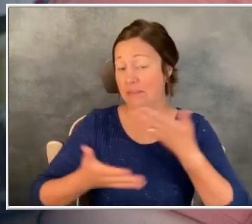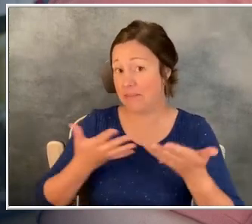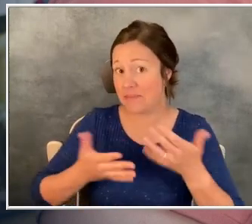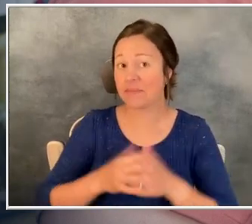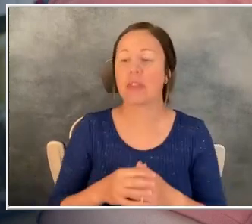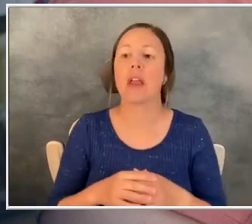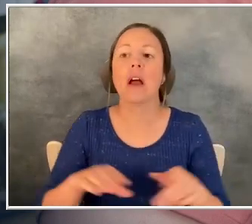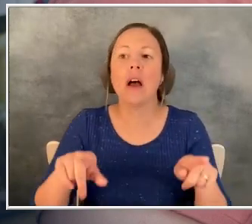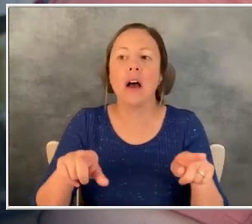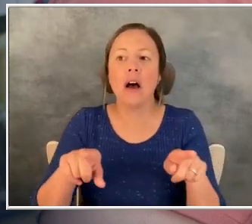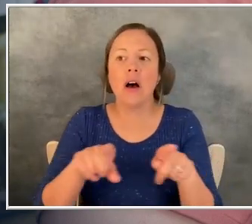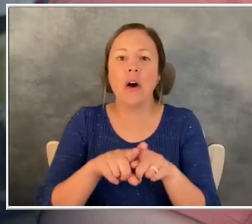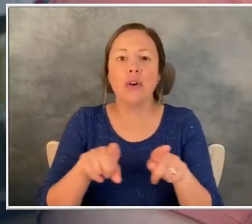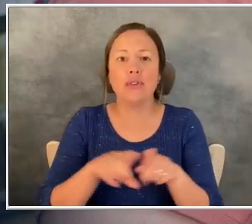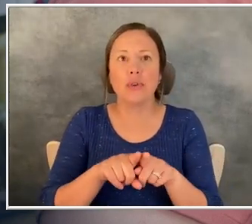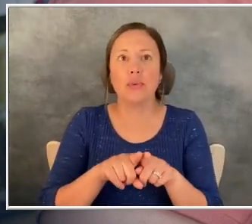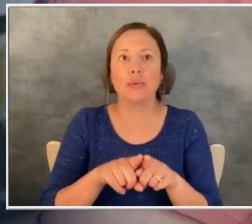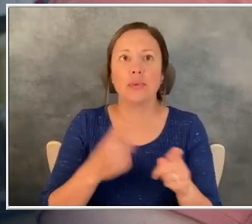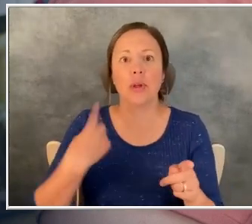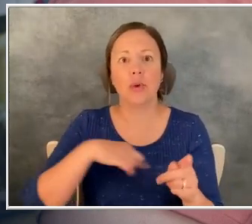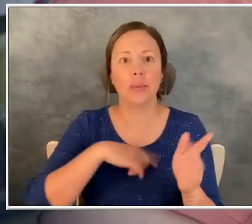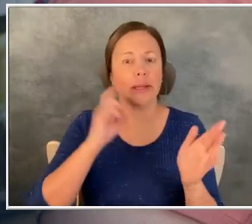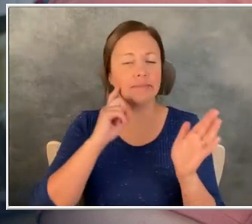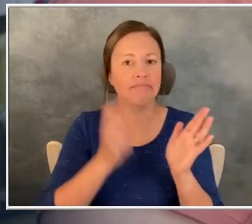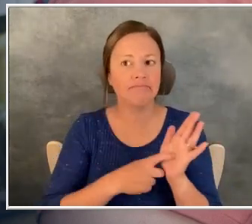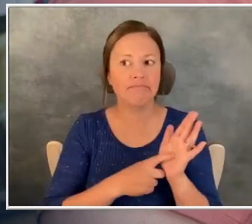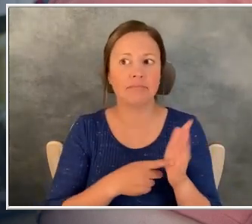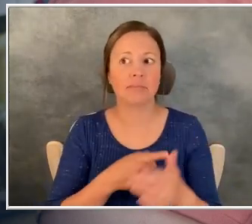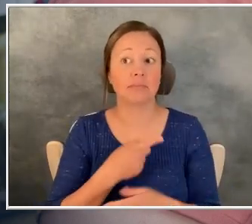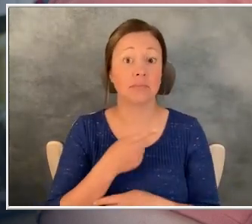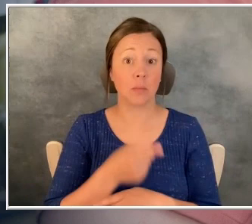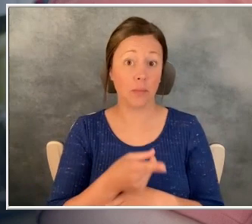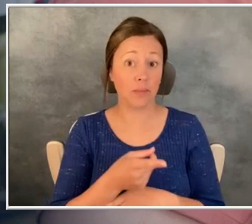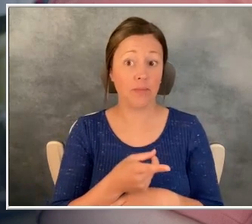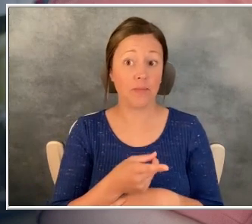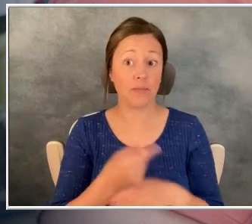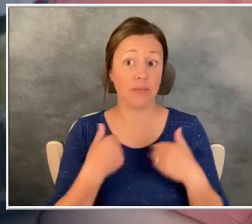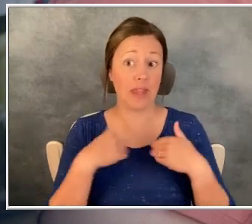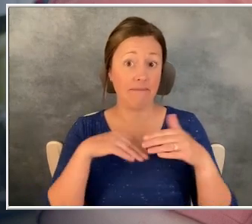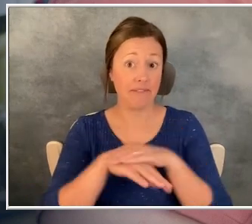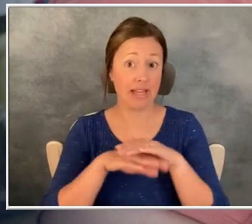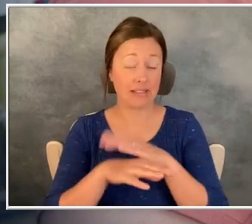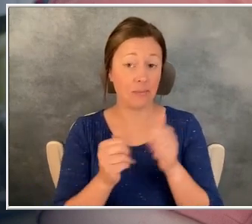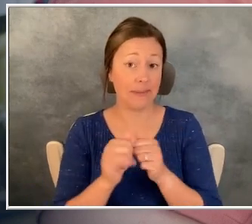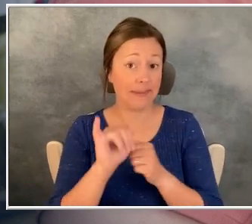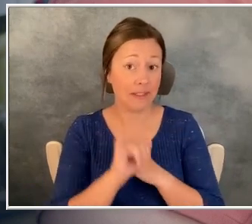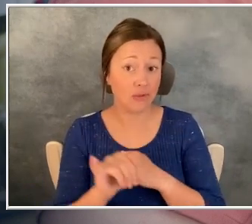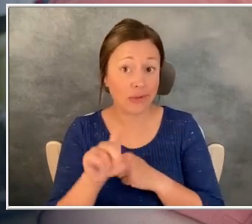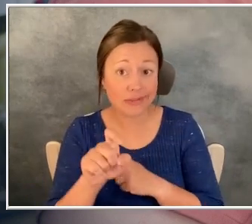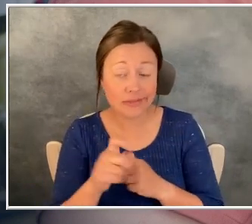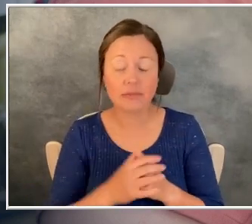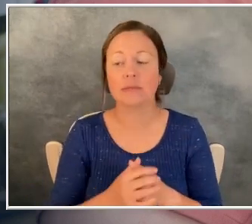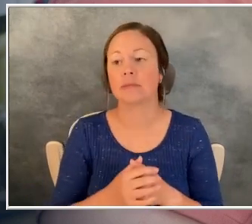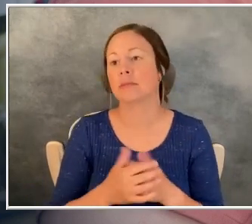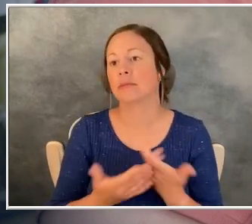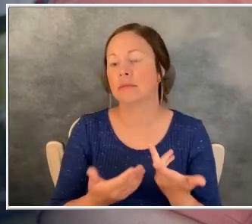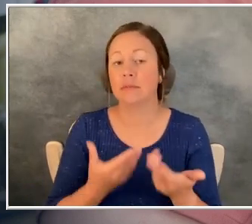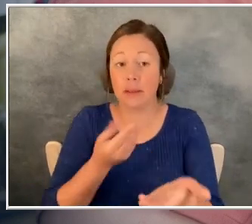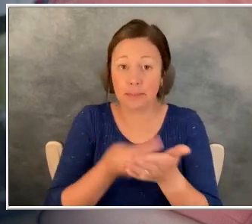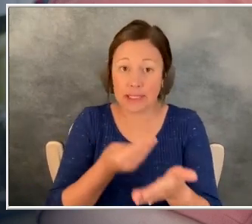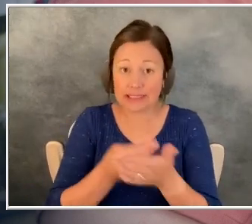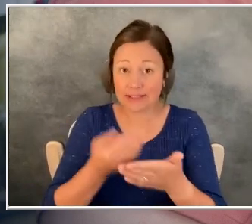look at, you know, do they have access to insurance? Do they have access to the money